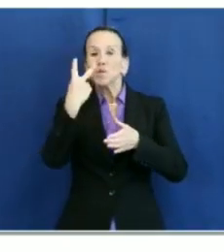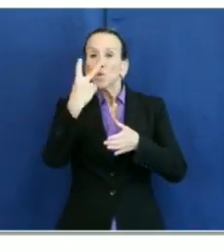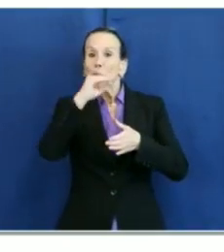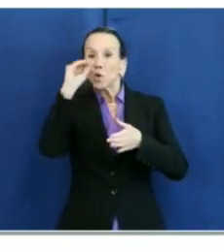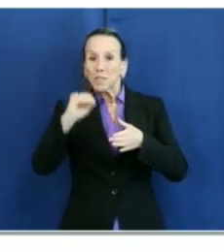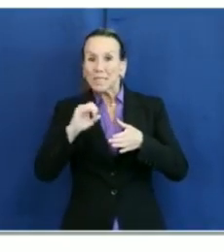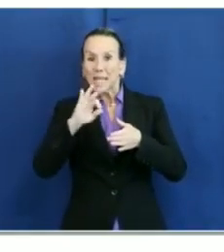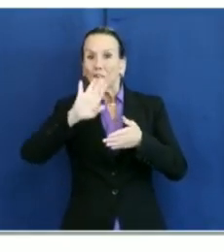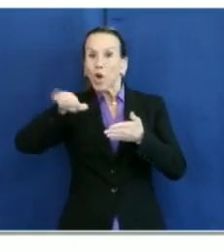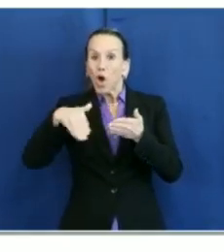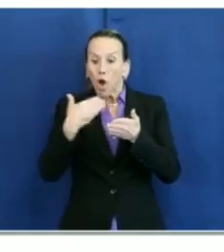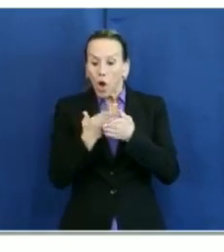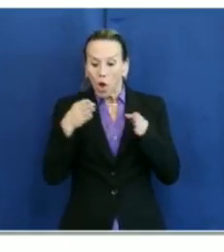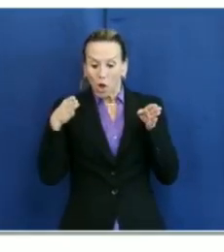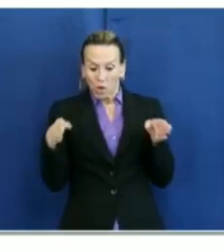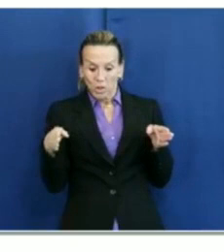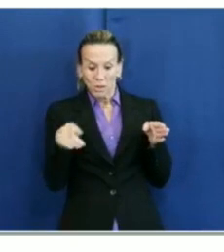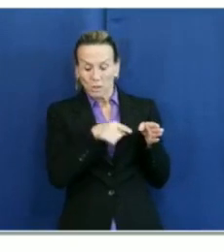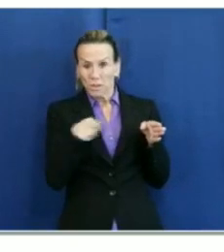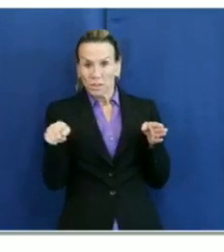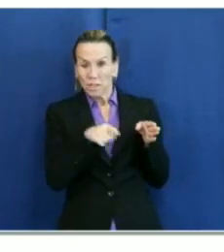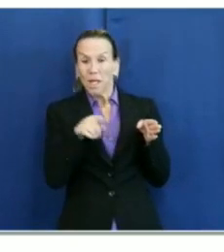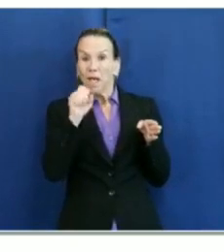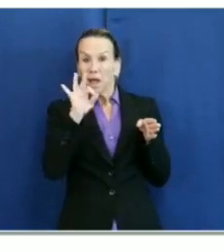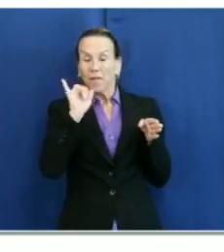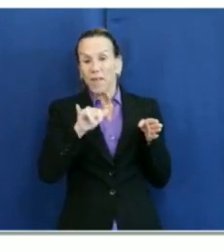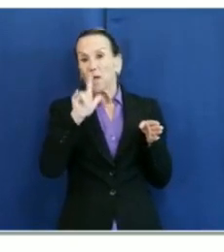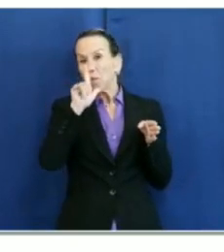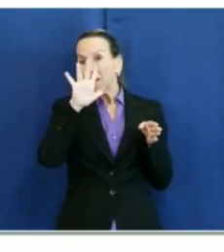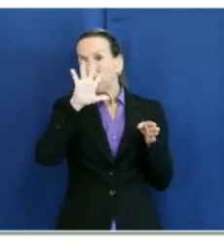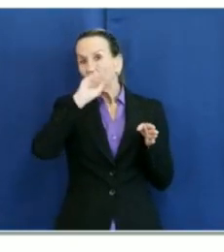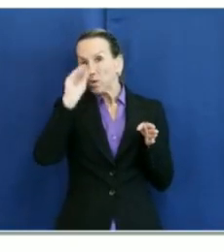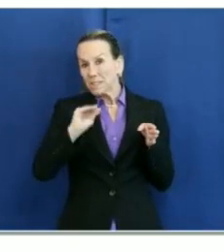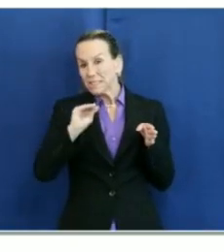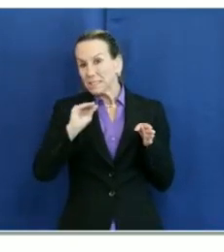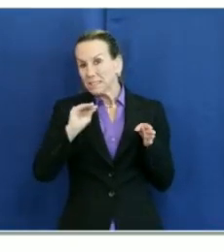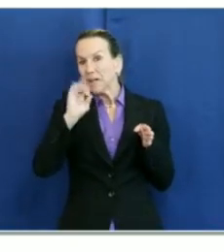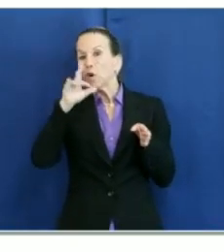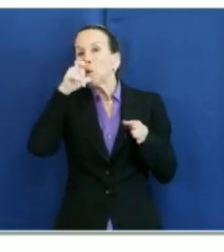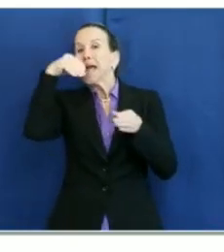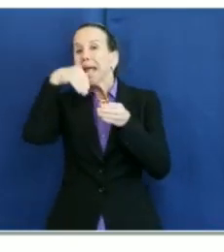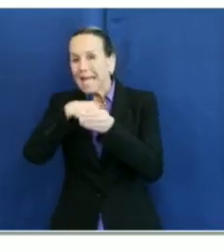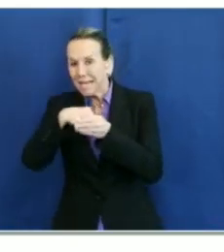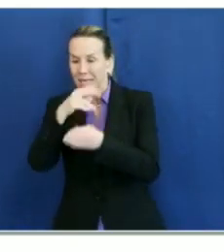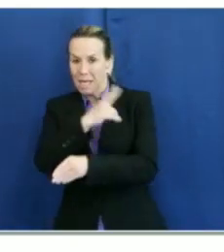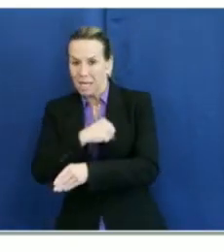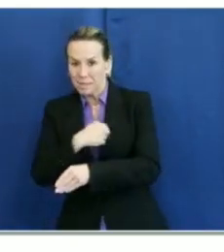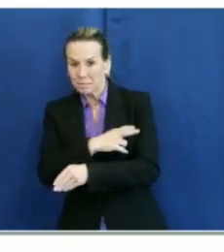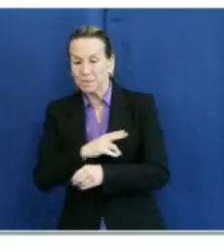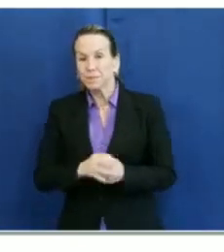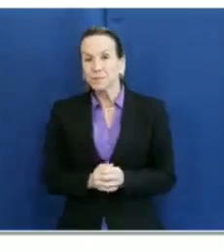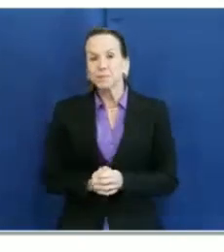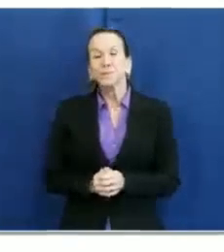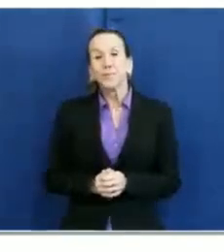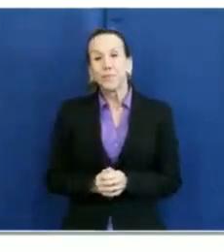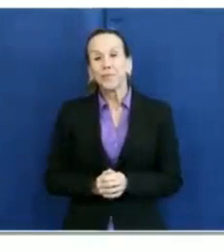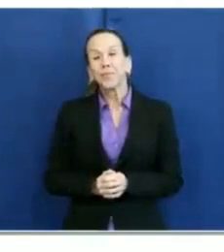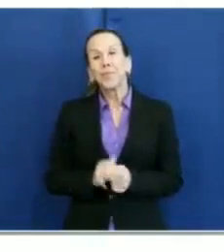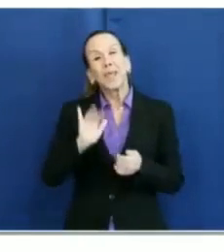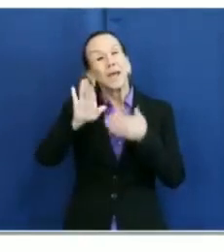of the total number of cases and 25% of the total number of those hospitalized. The next slide